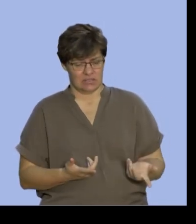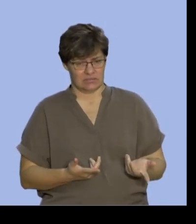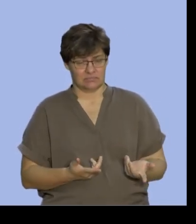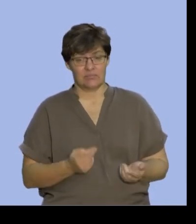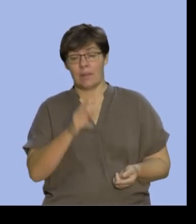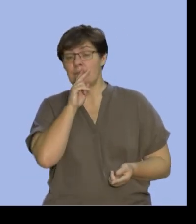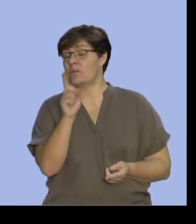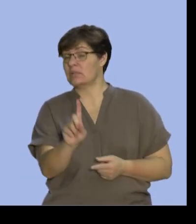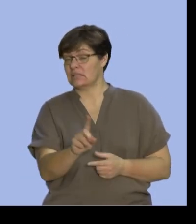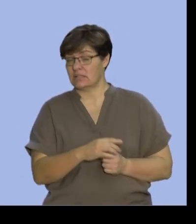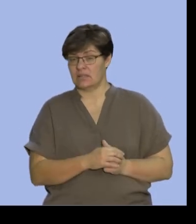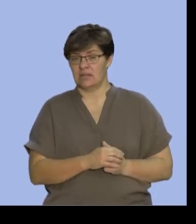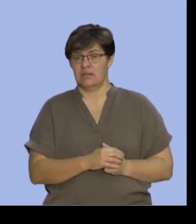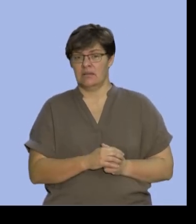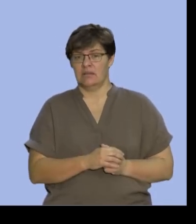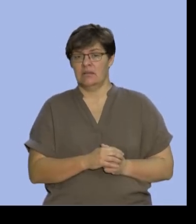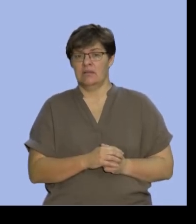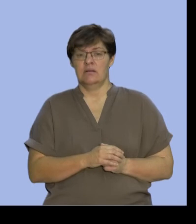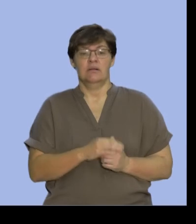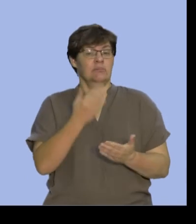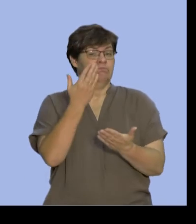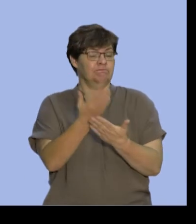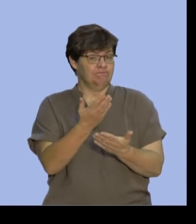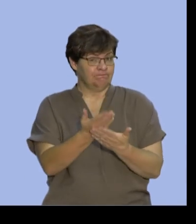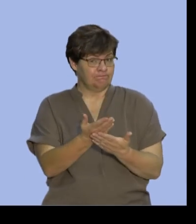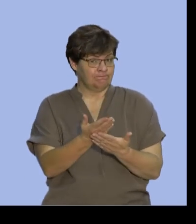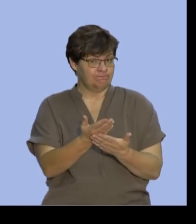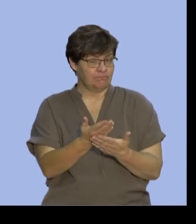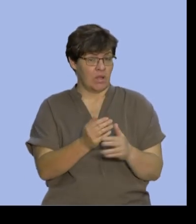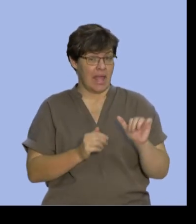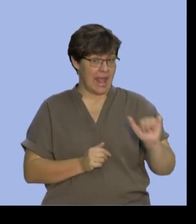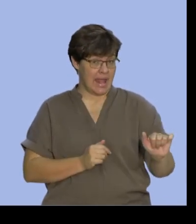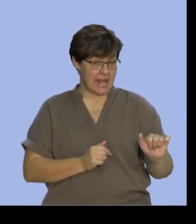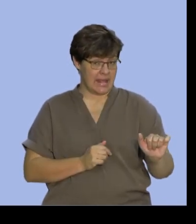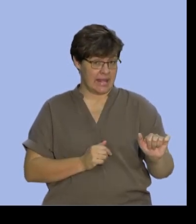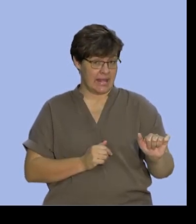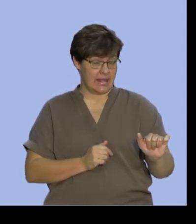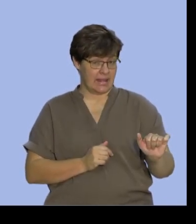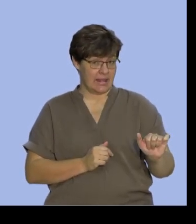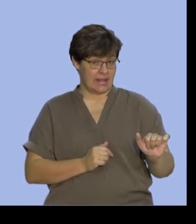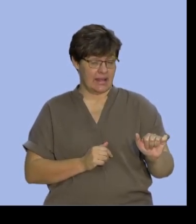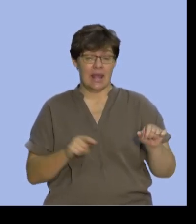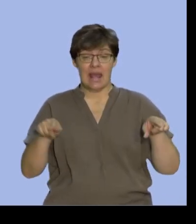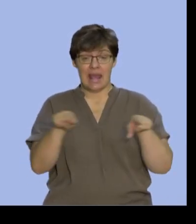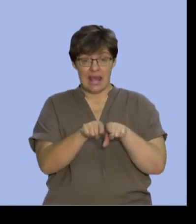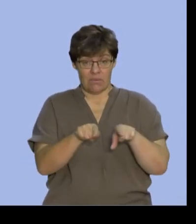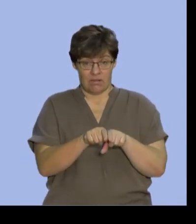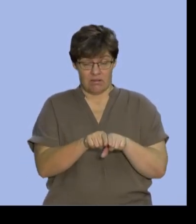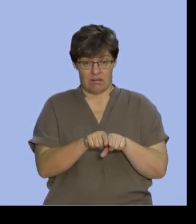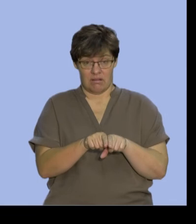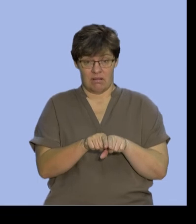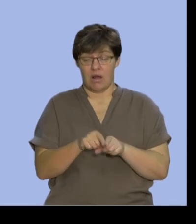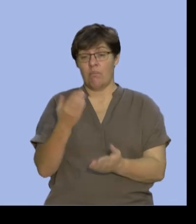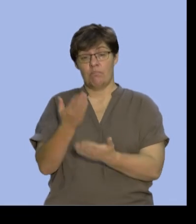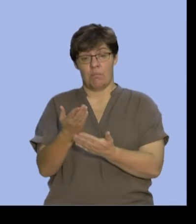to check that does the probability of A equal to the